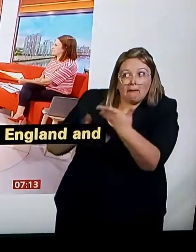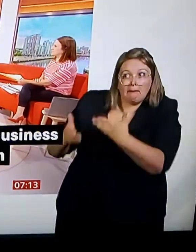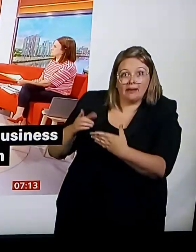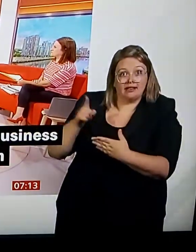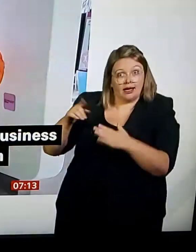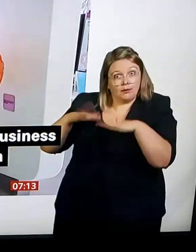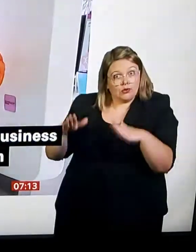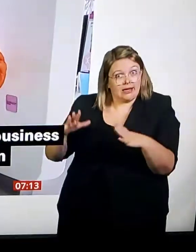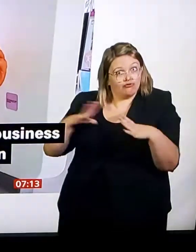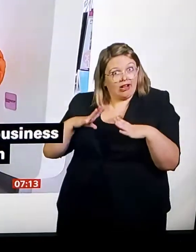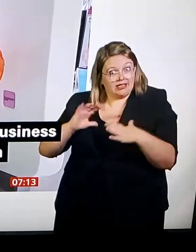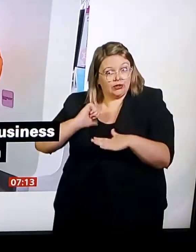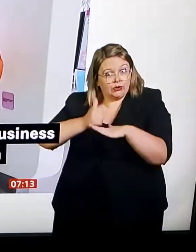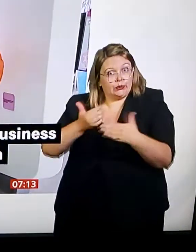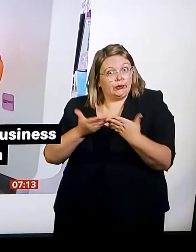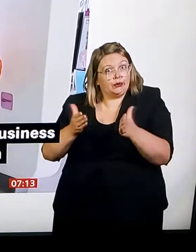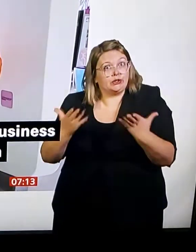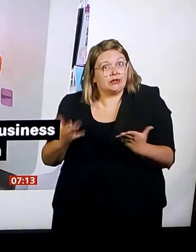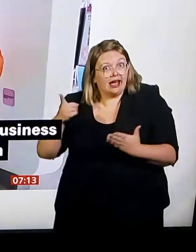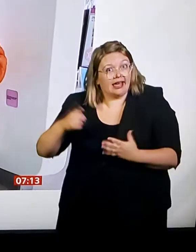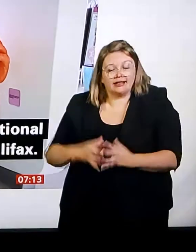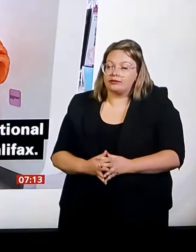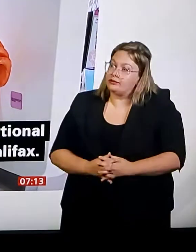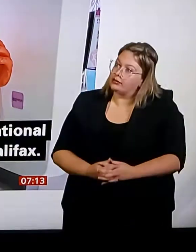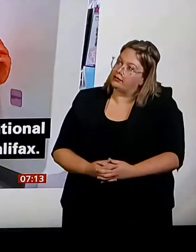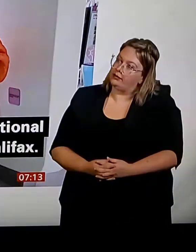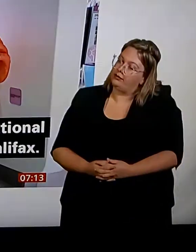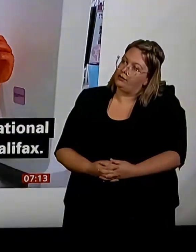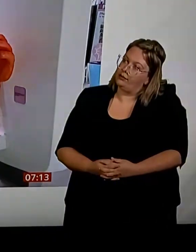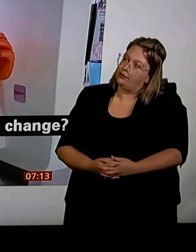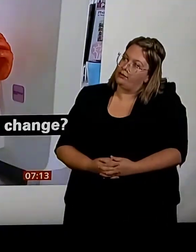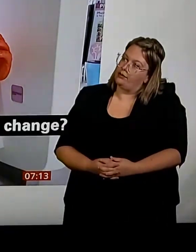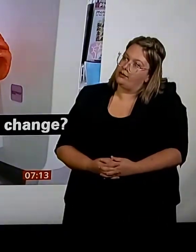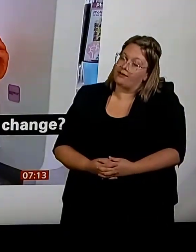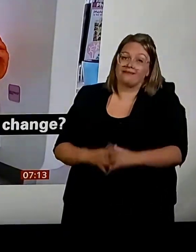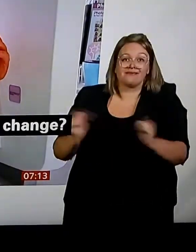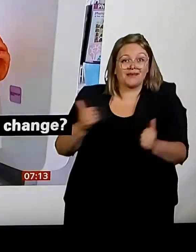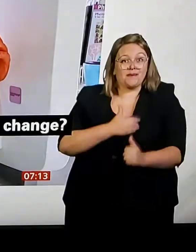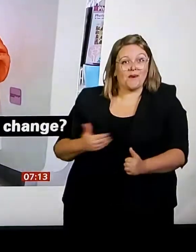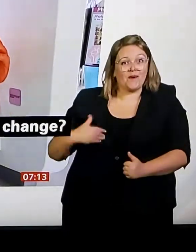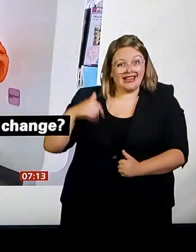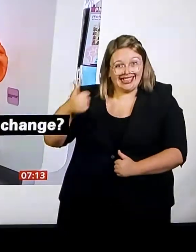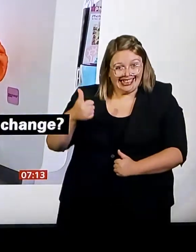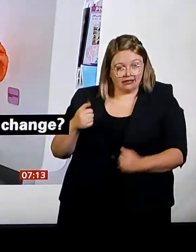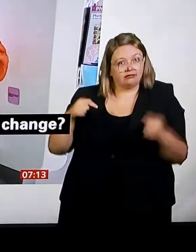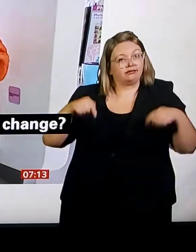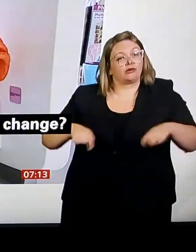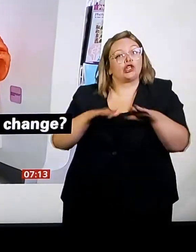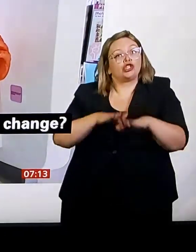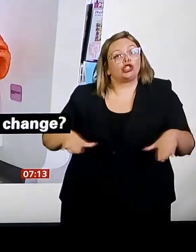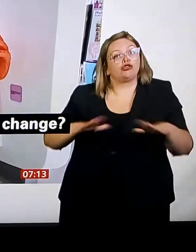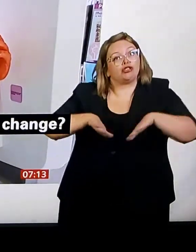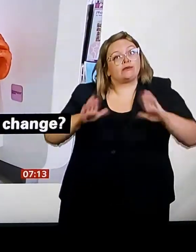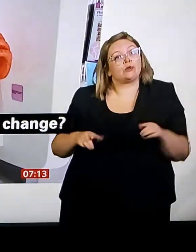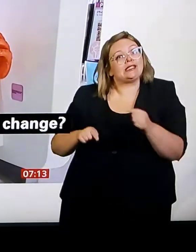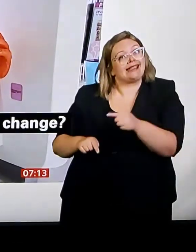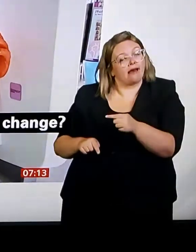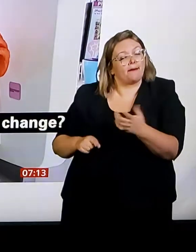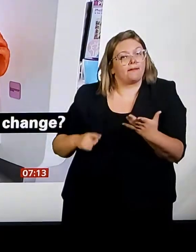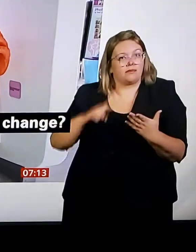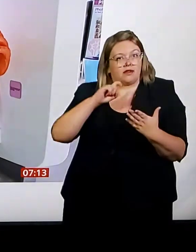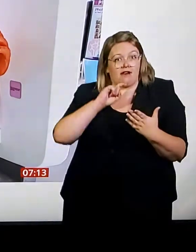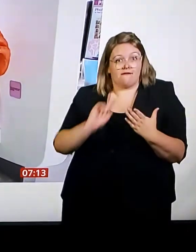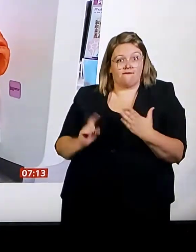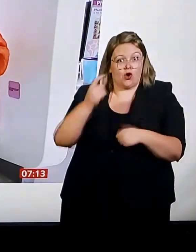stressed here, and we don't know exactly when we're going to be doing our training. We feel very